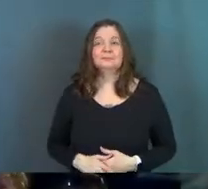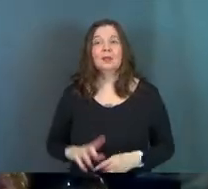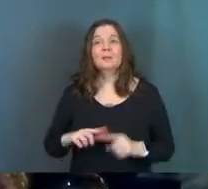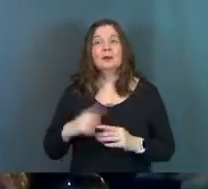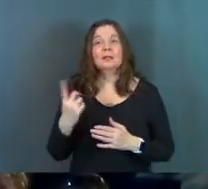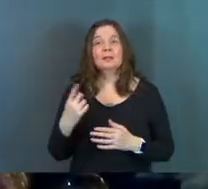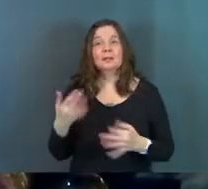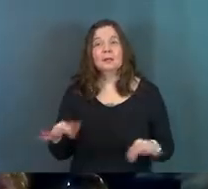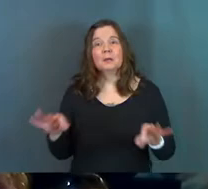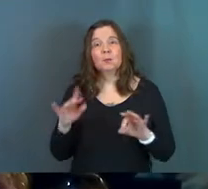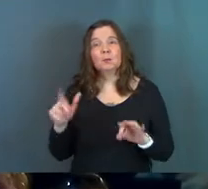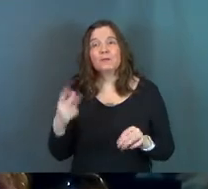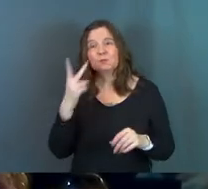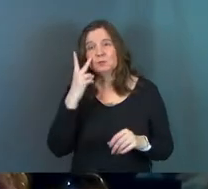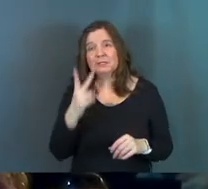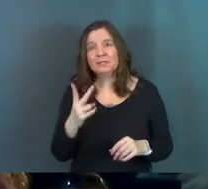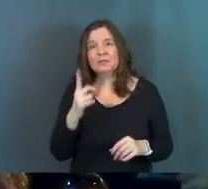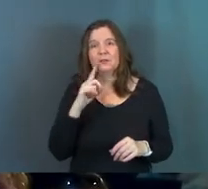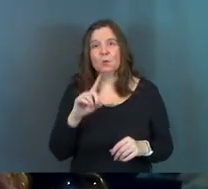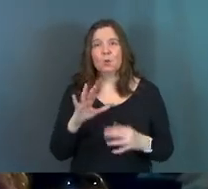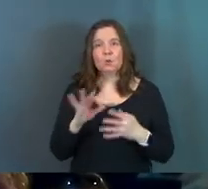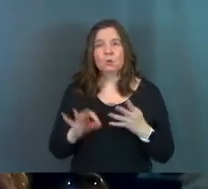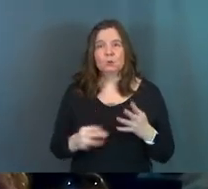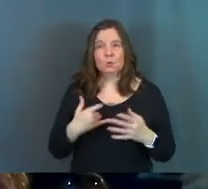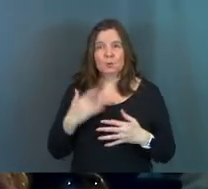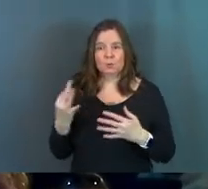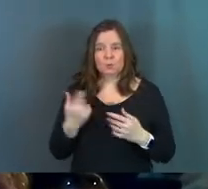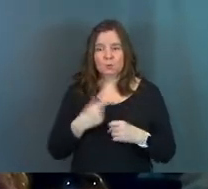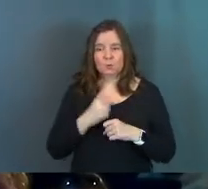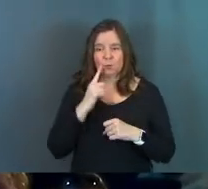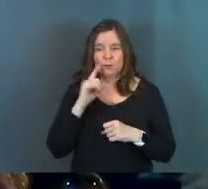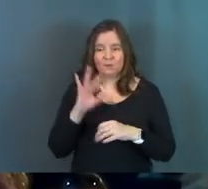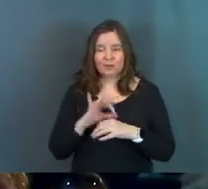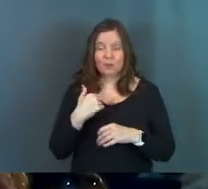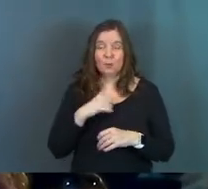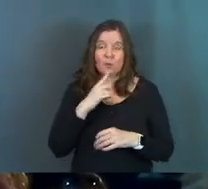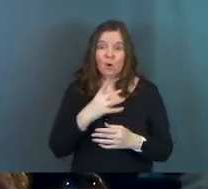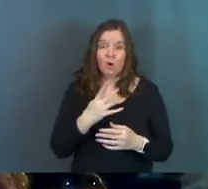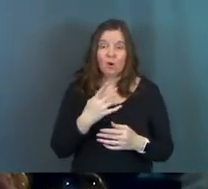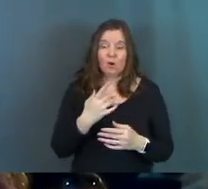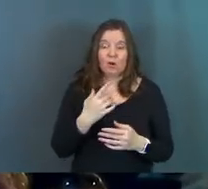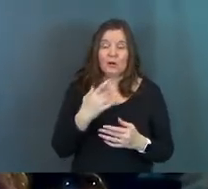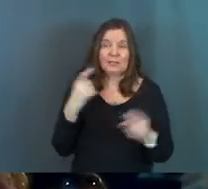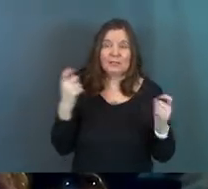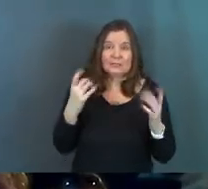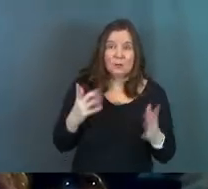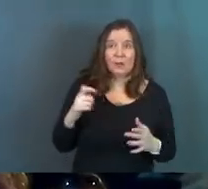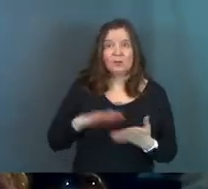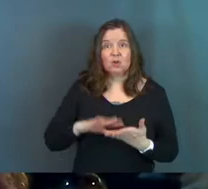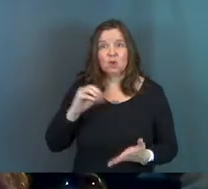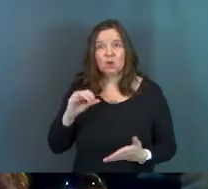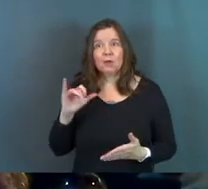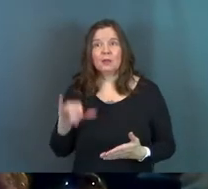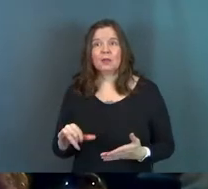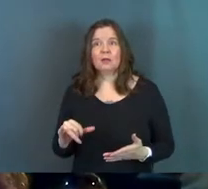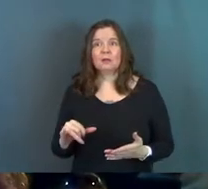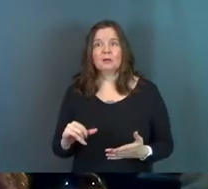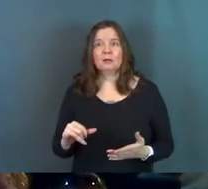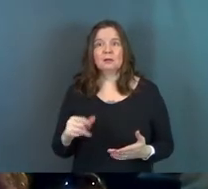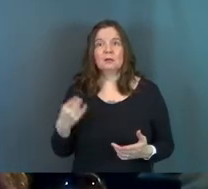But there's something important here that we have to see when it comes to the choices that we make, when it comes to the fact that we are sinners. There's something we've got to learn that